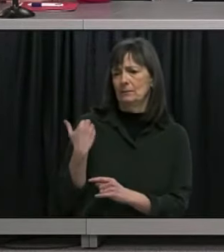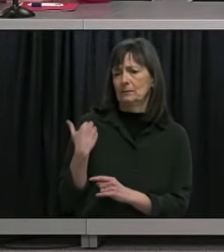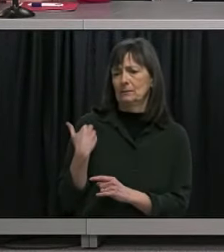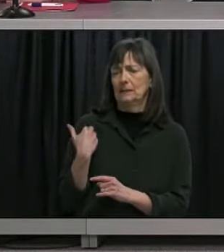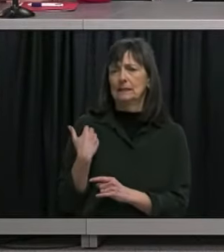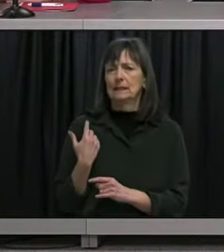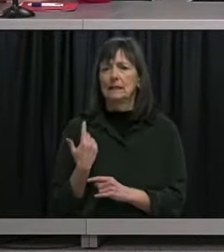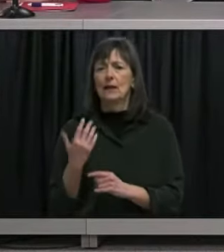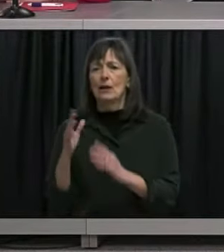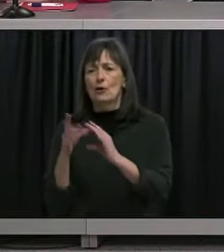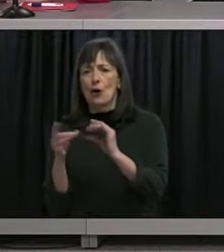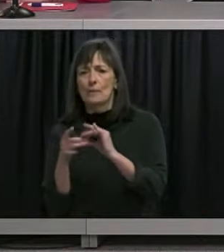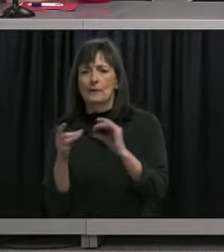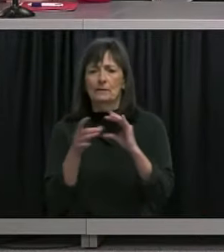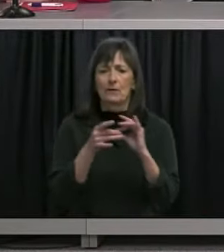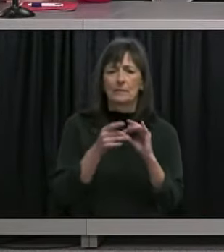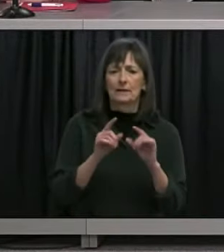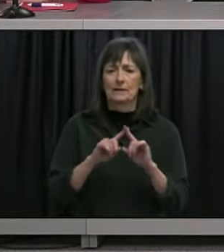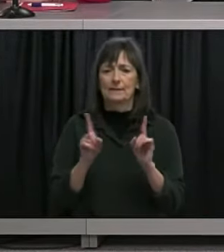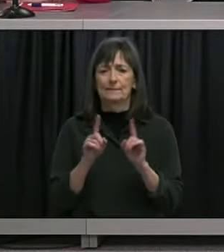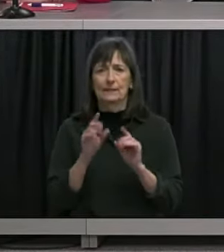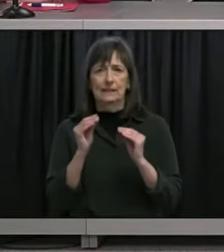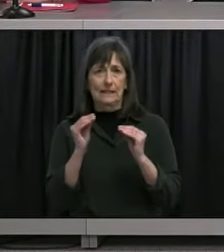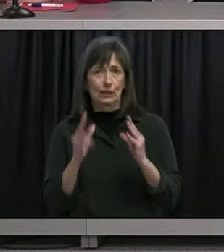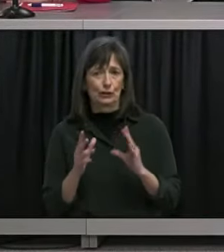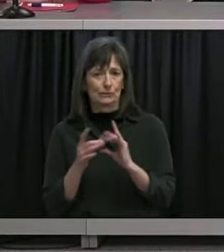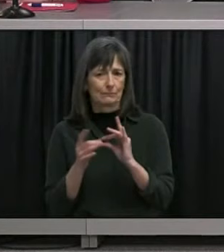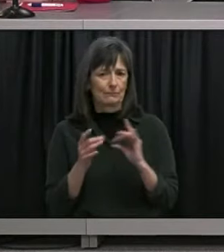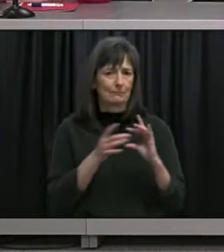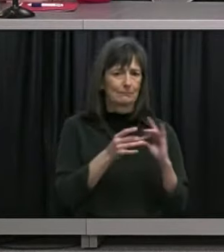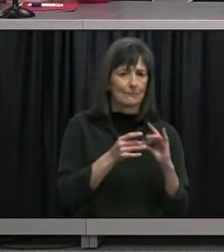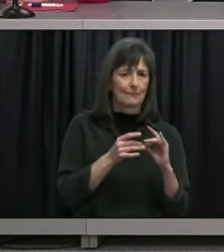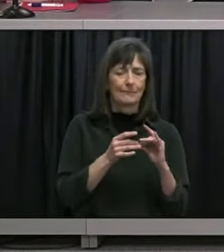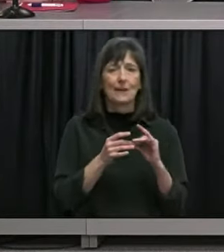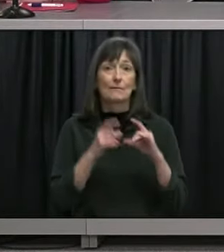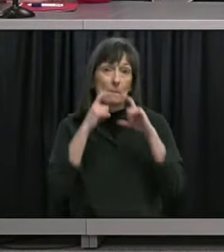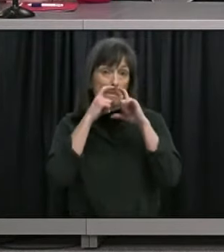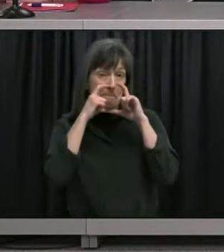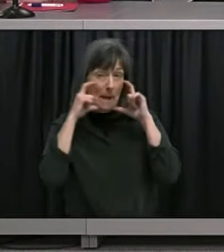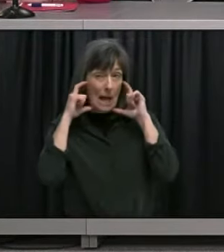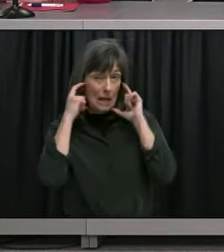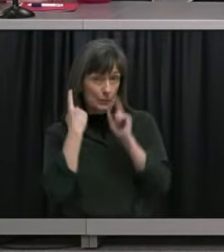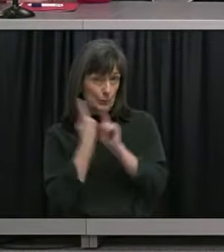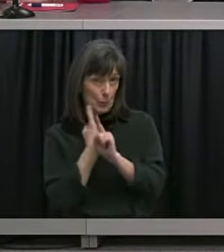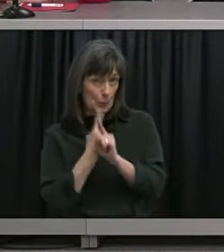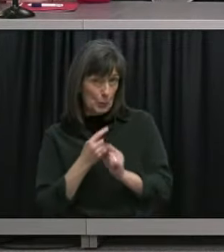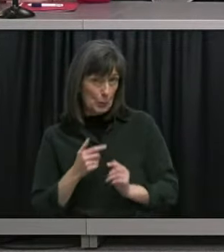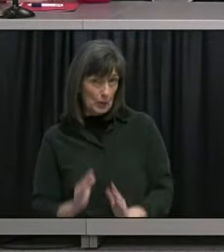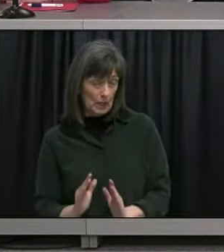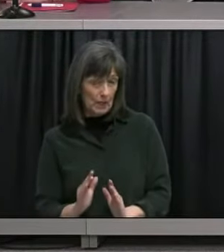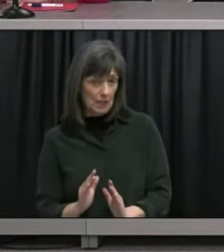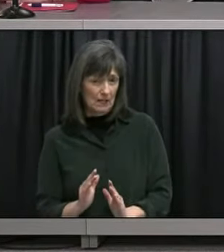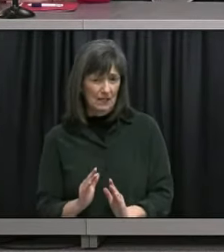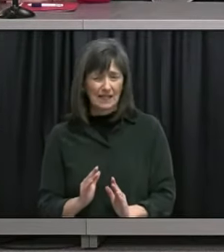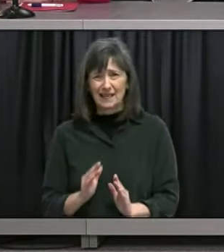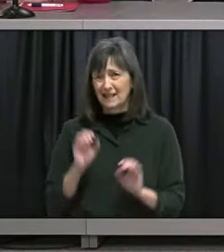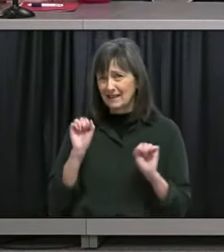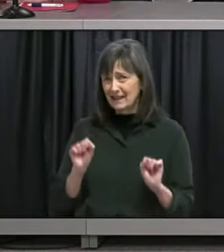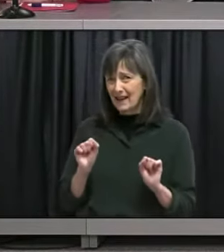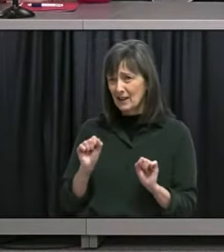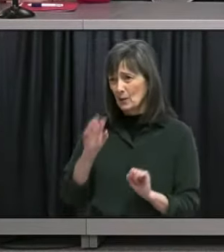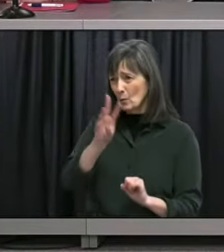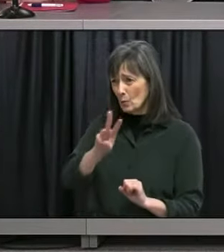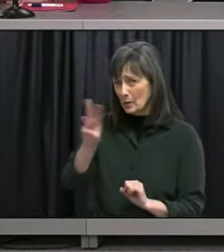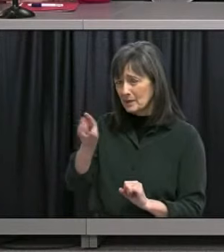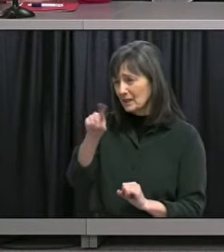as to how to wear a mask is there a good source somewhere online that people